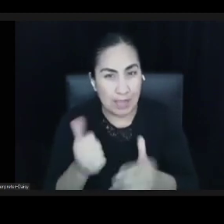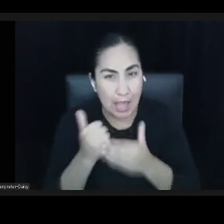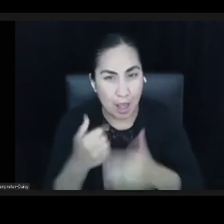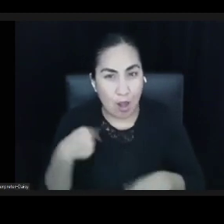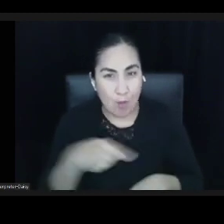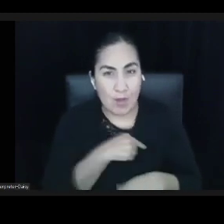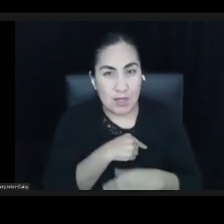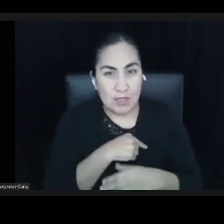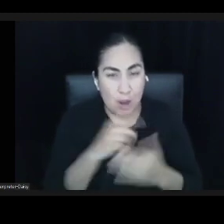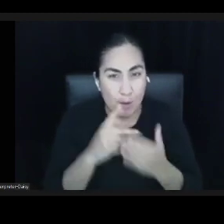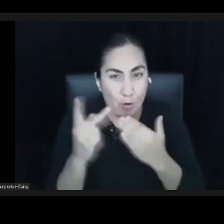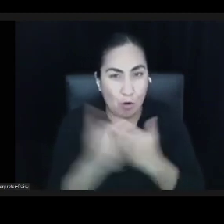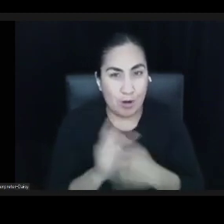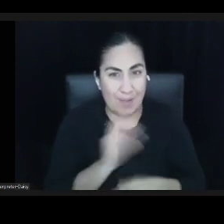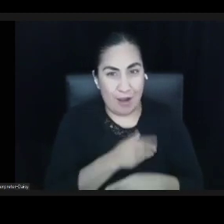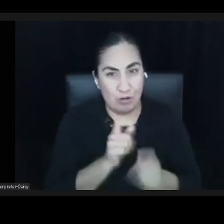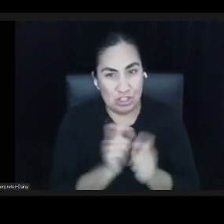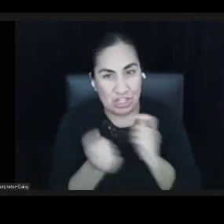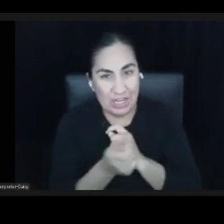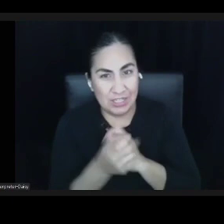on communities of color.